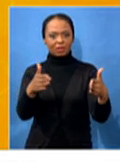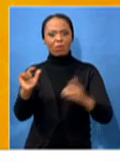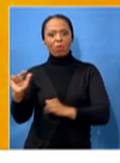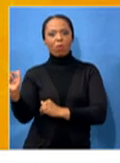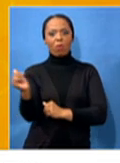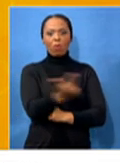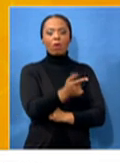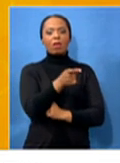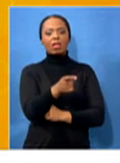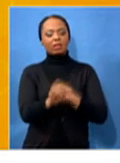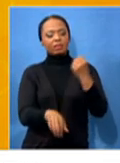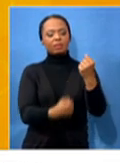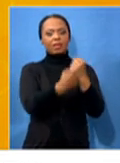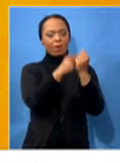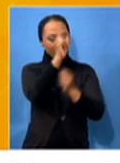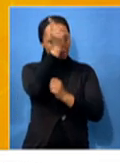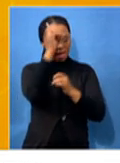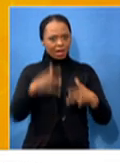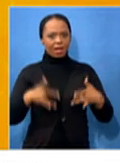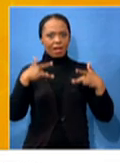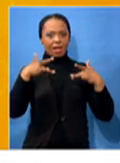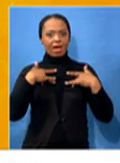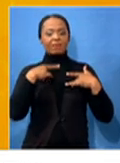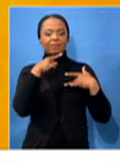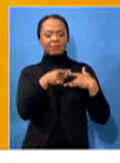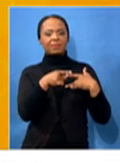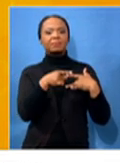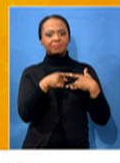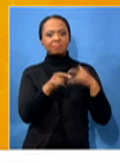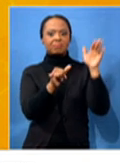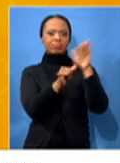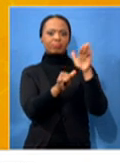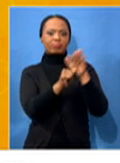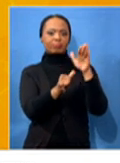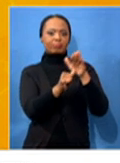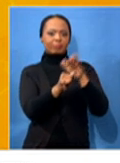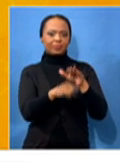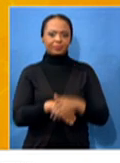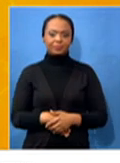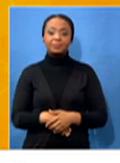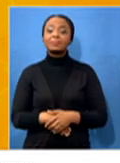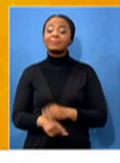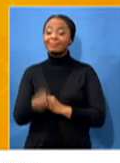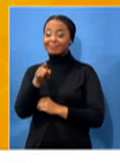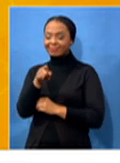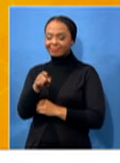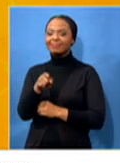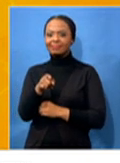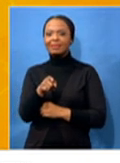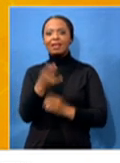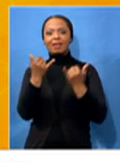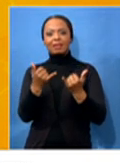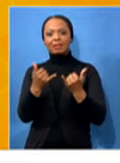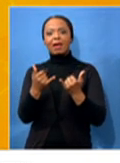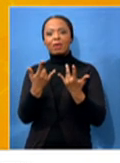in support of Black Lives Matter movement. And the support for this course has created the